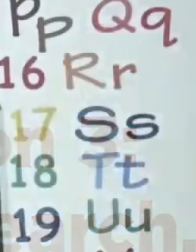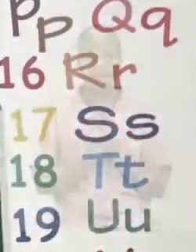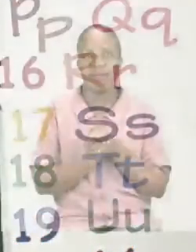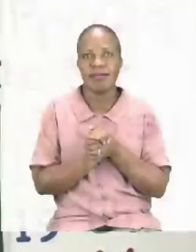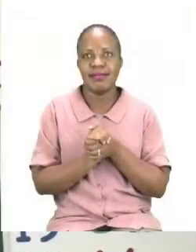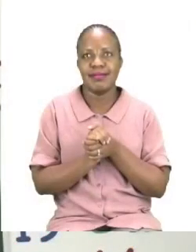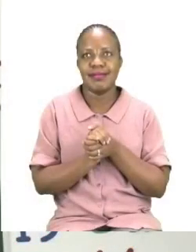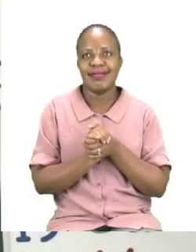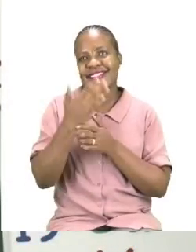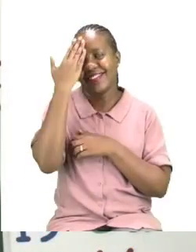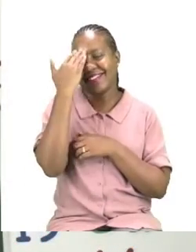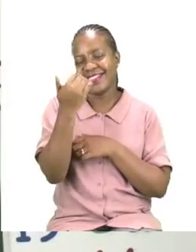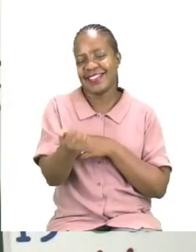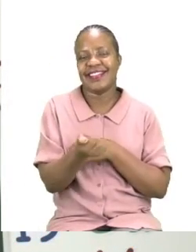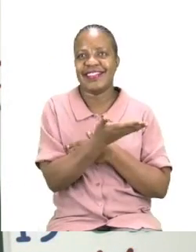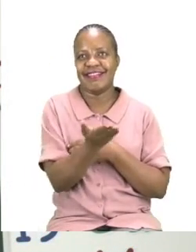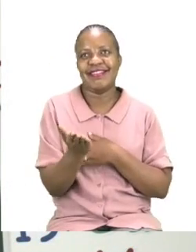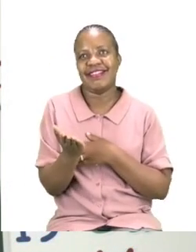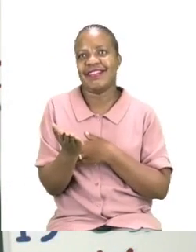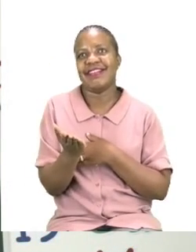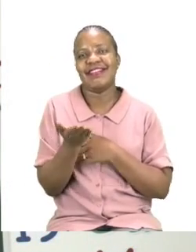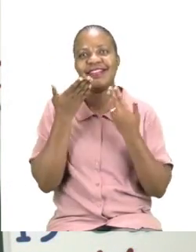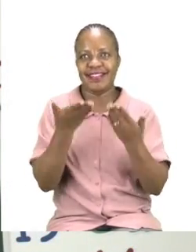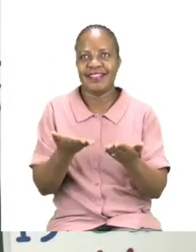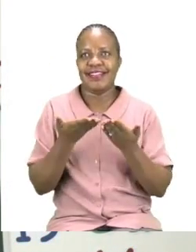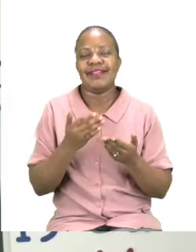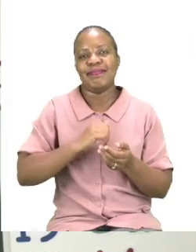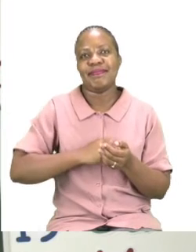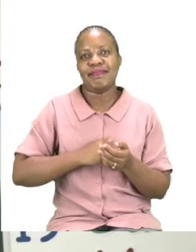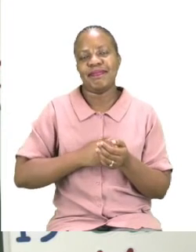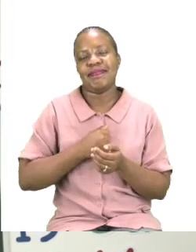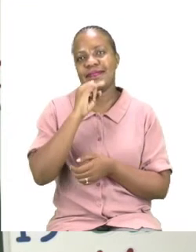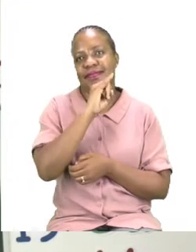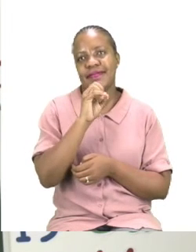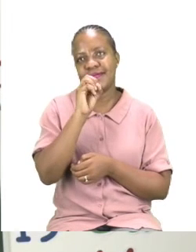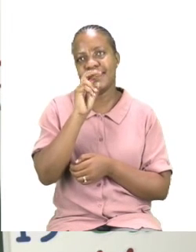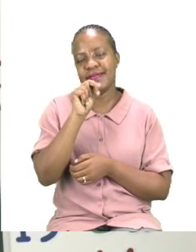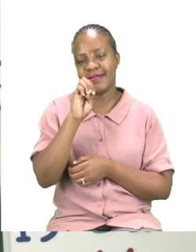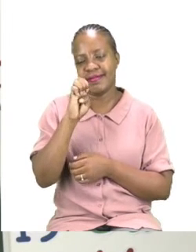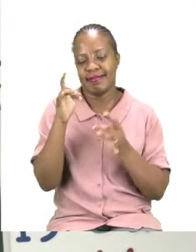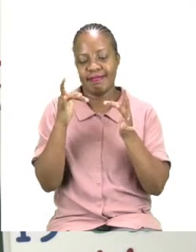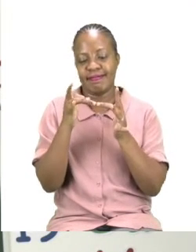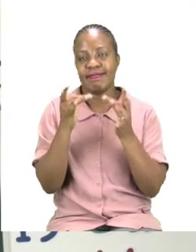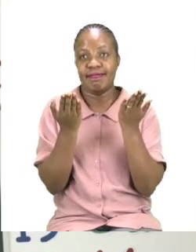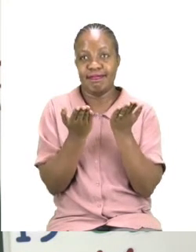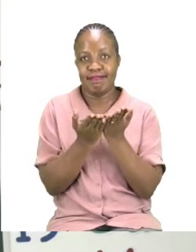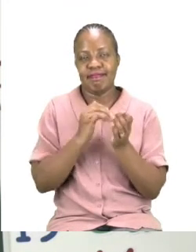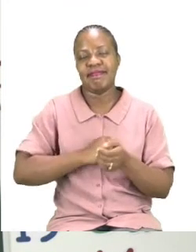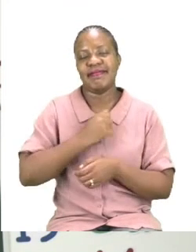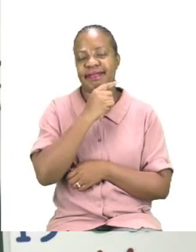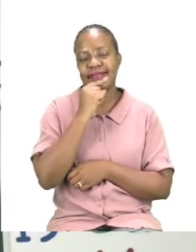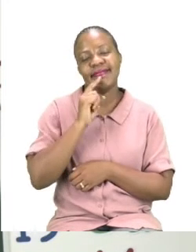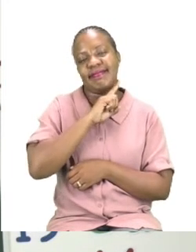Hello everyone and welcome to MyZone Online School. My name is Teacher Mutsa